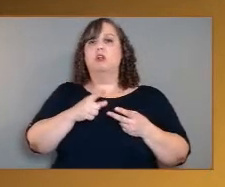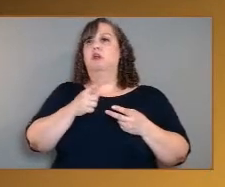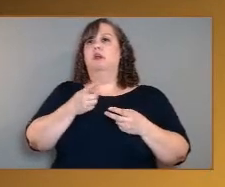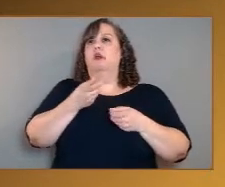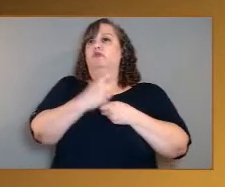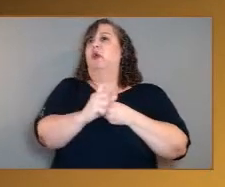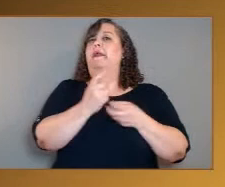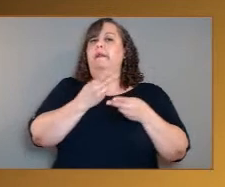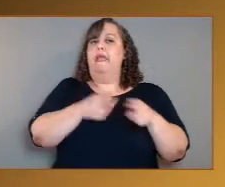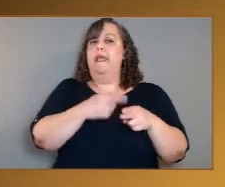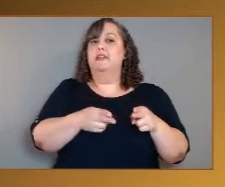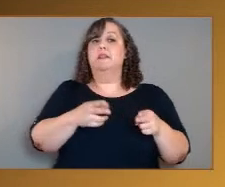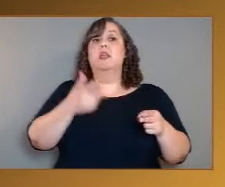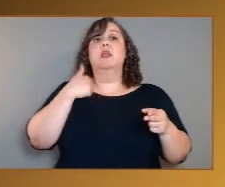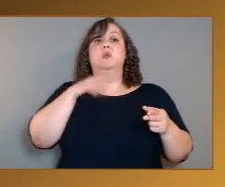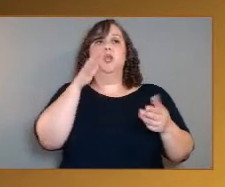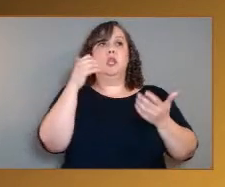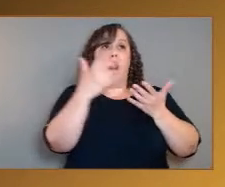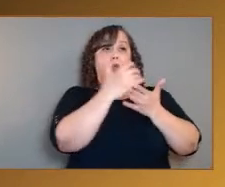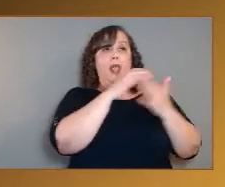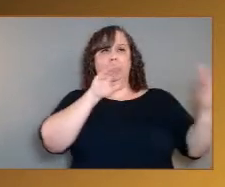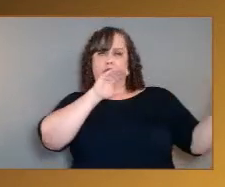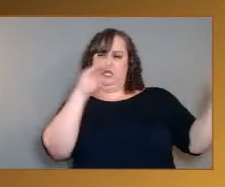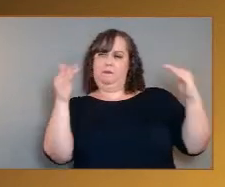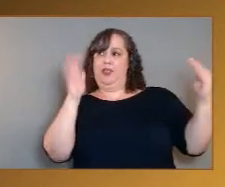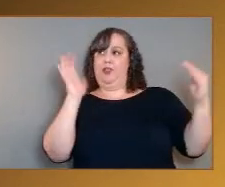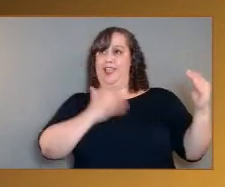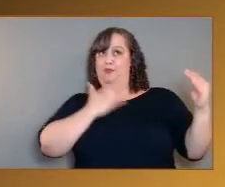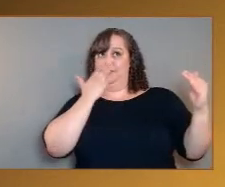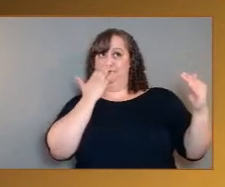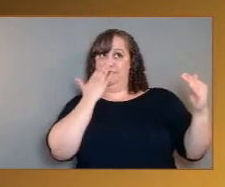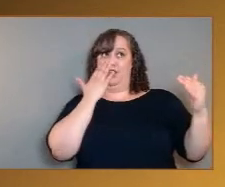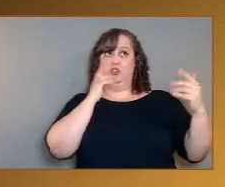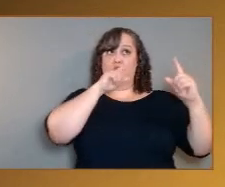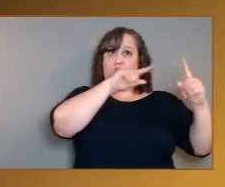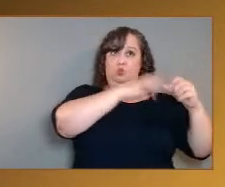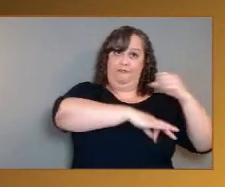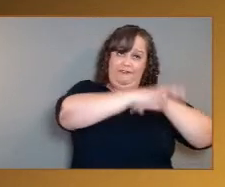of humanity to the measurements of Venus when we fly our DaVinci Plus probe.